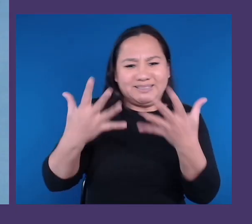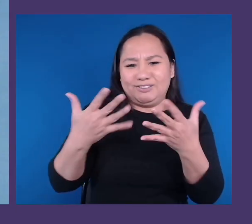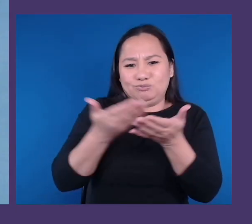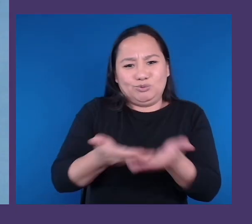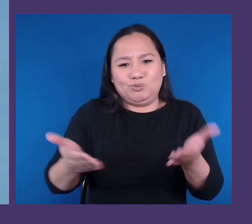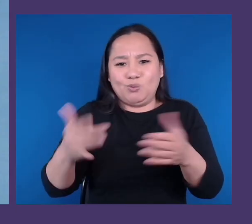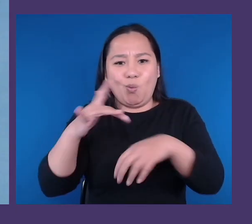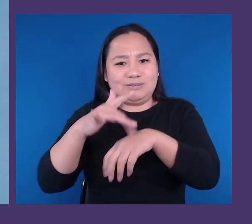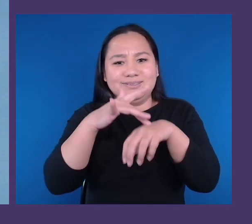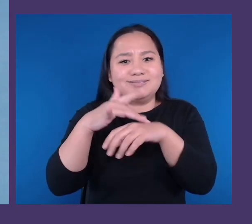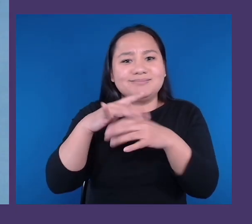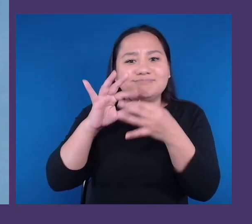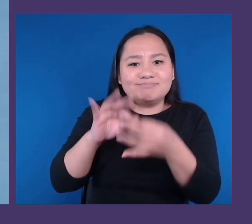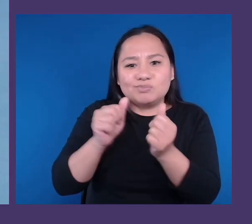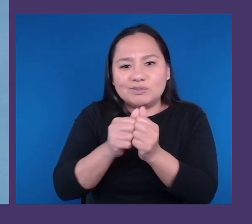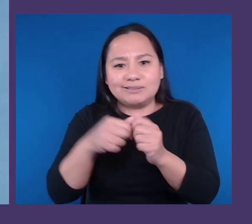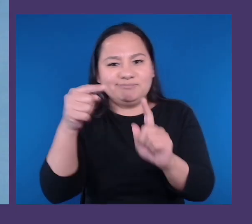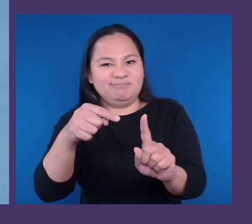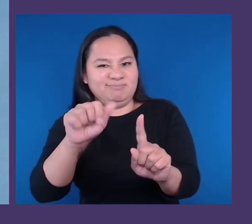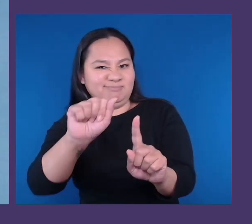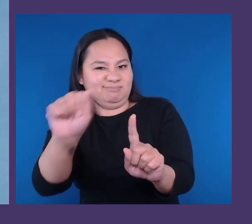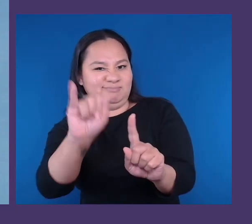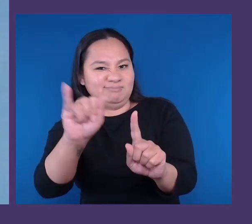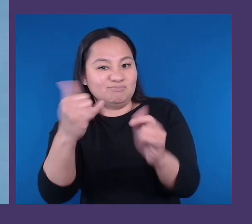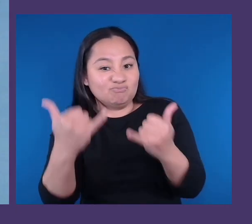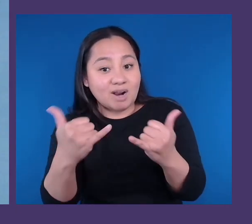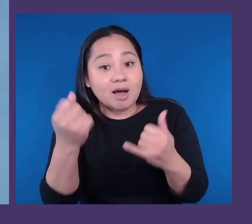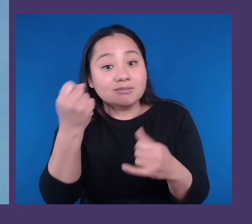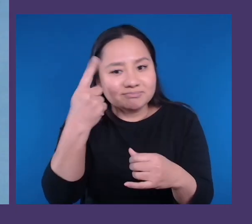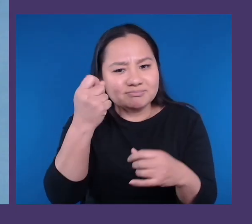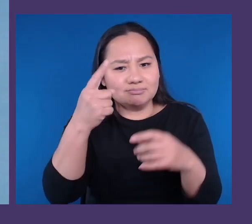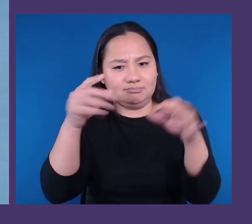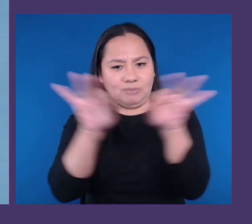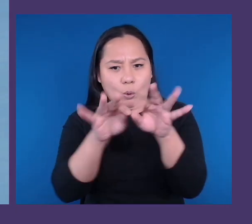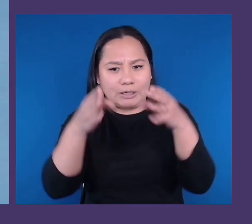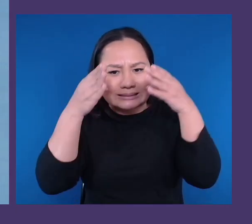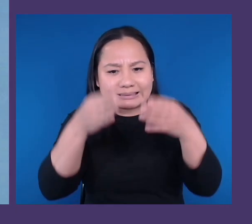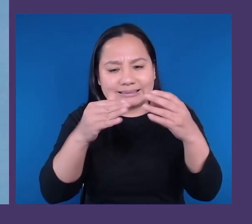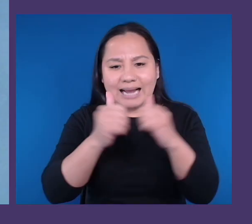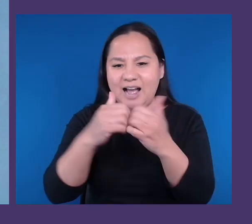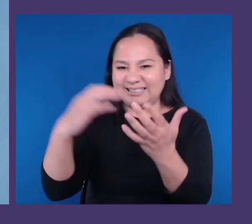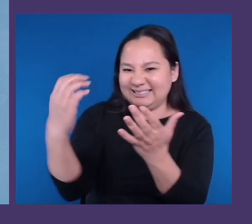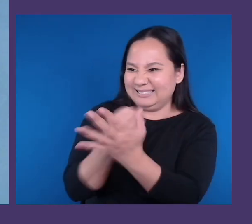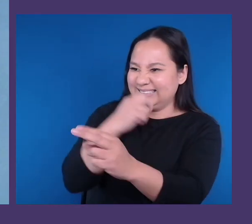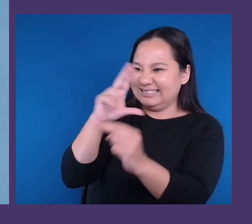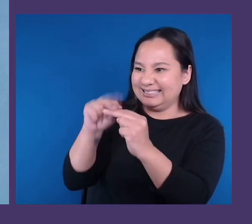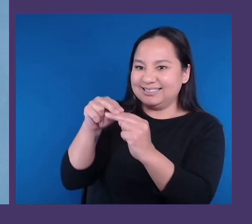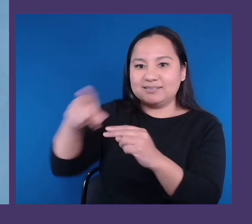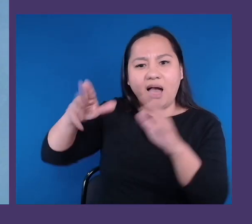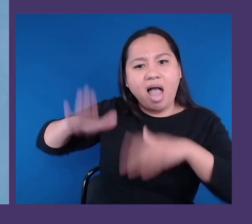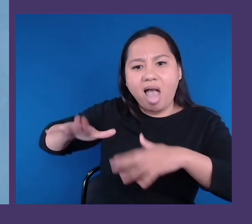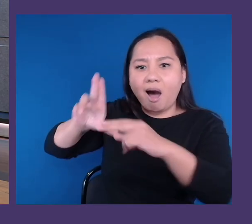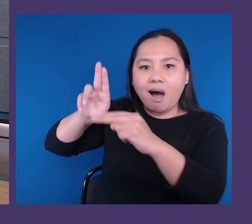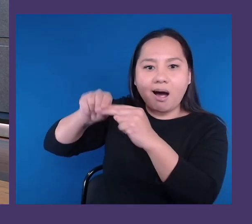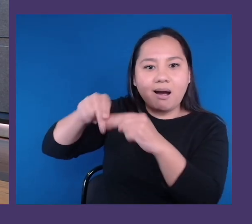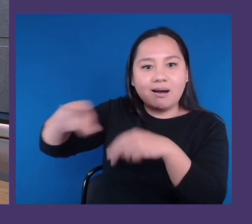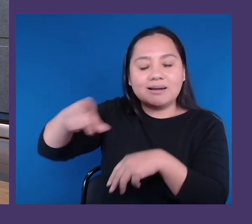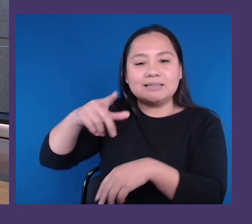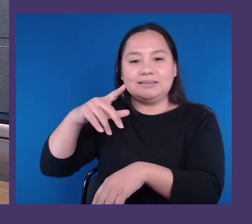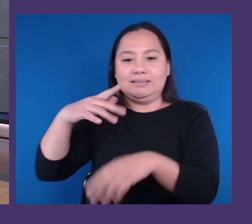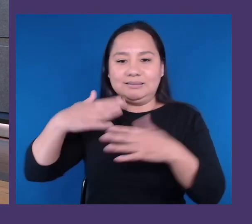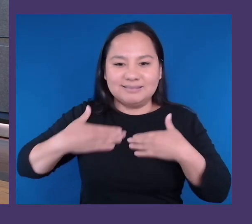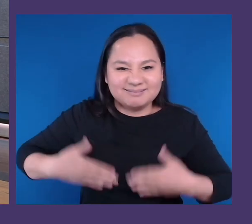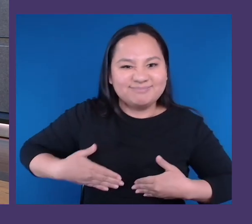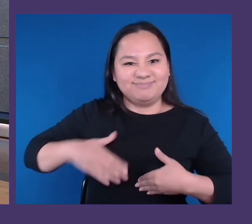also need to be focusing on how to leverage untapped human intelligence, which is irreplaceable. It is absolutely